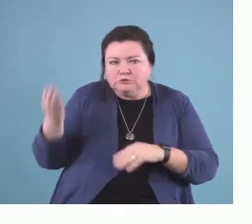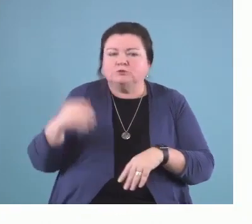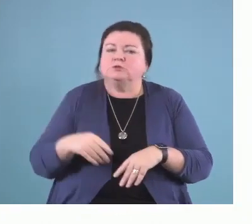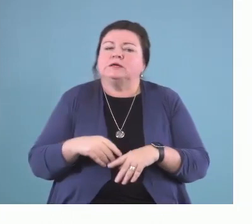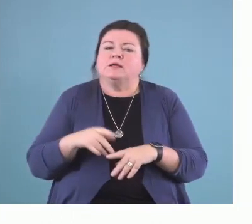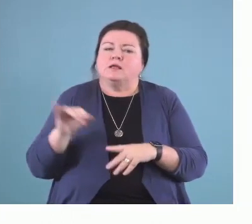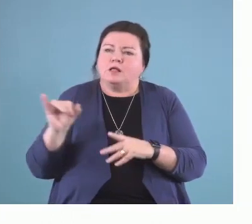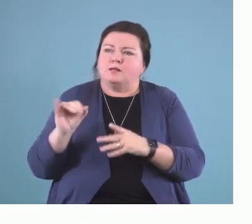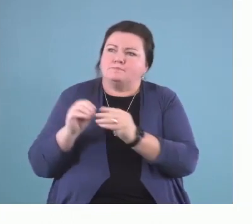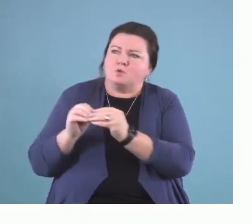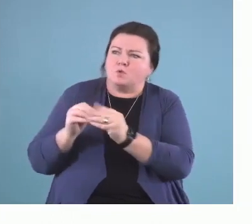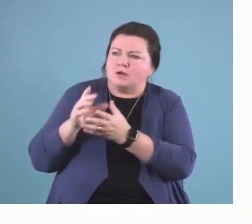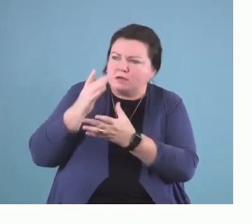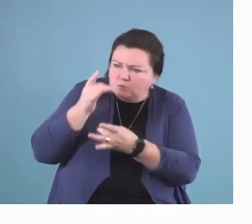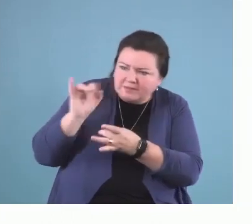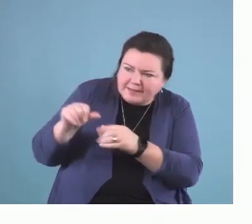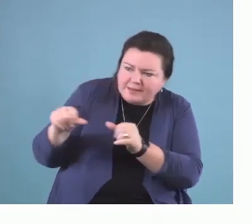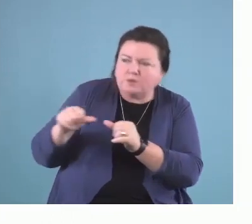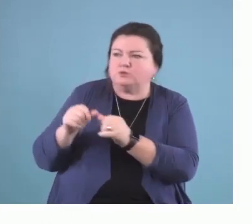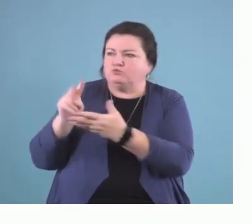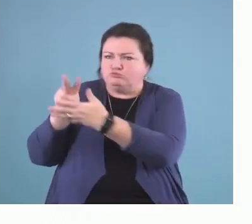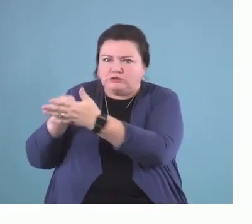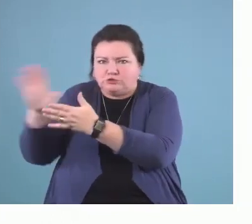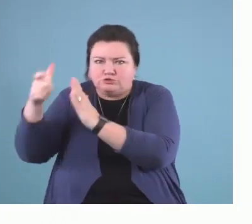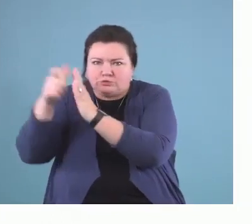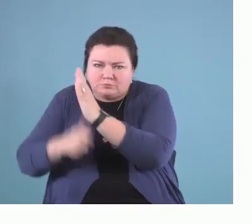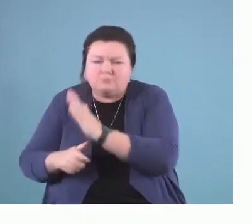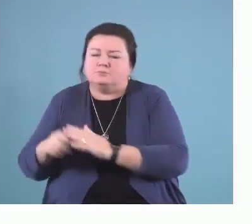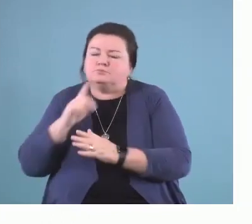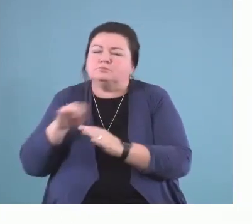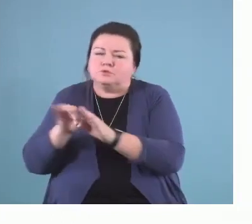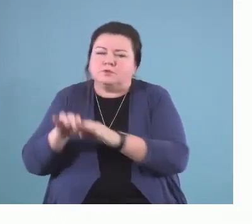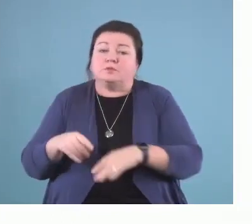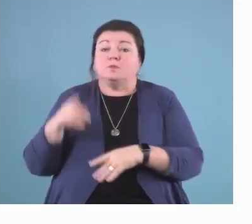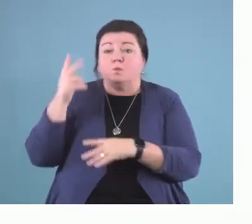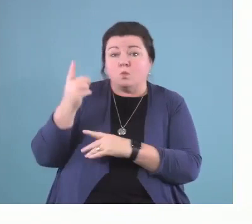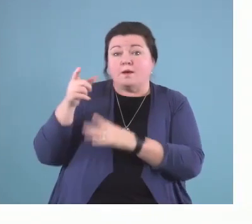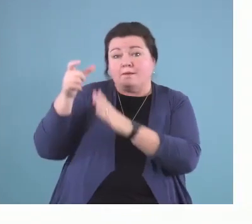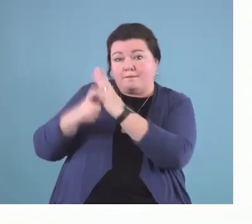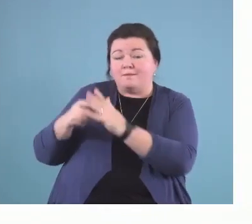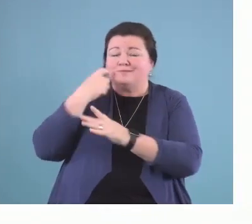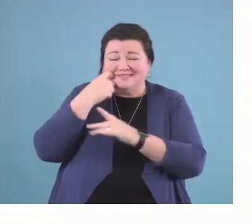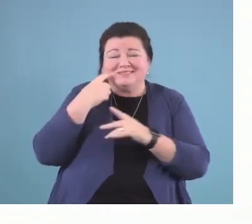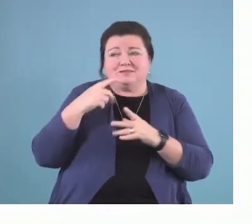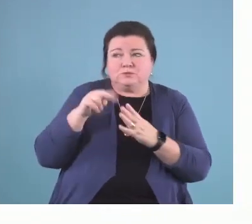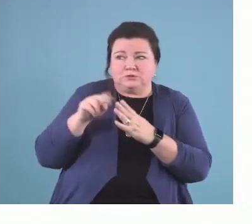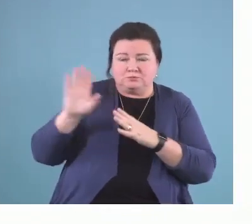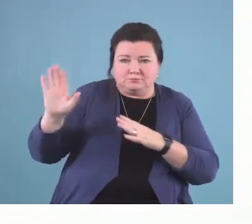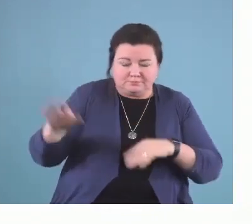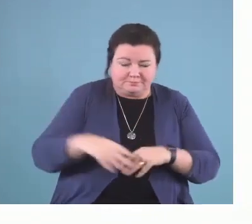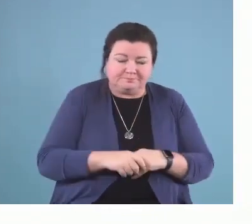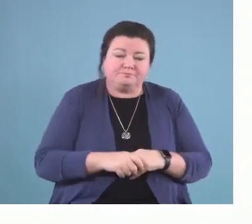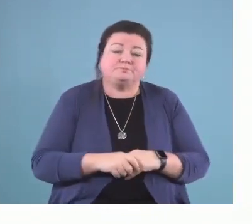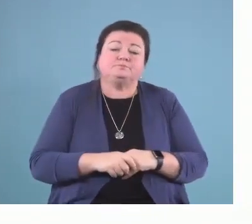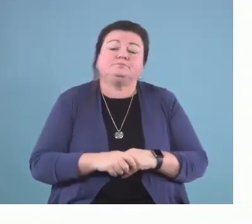engage with her literature. So, one of the articles that I read recently about hers that I'd like to